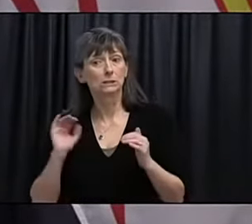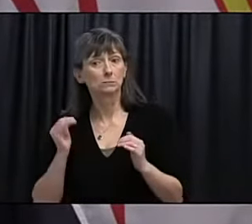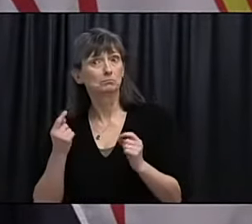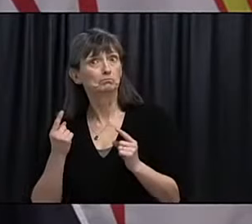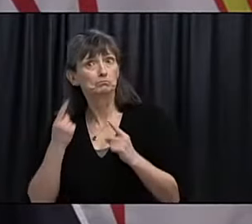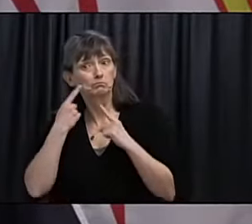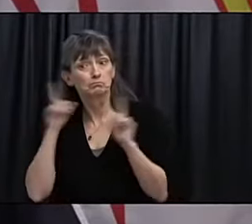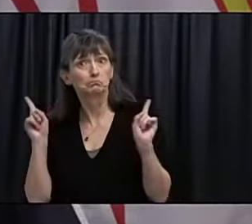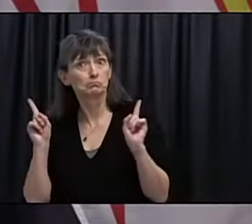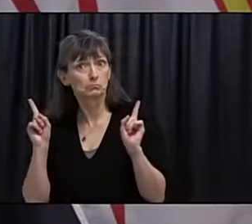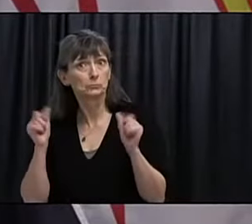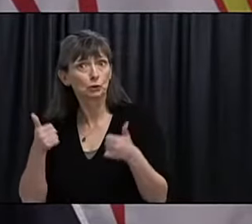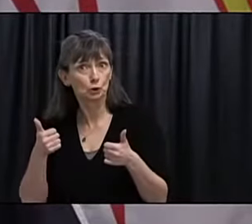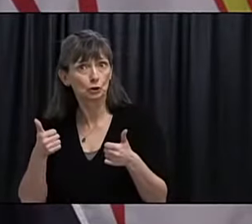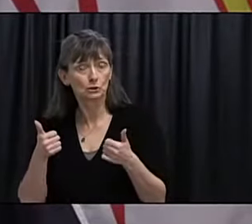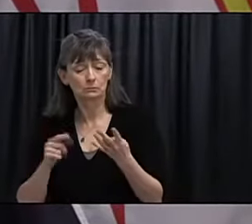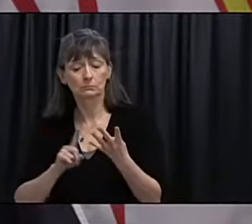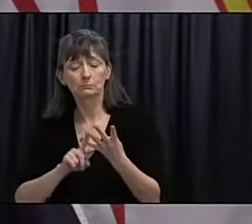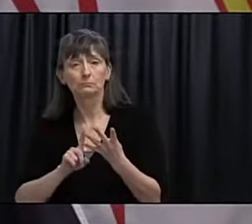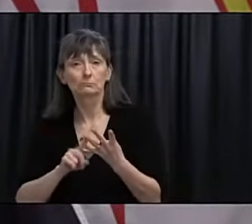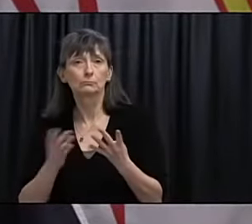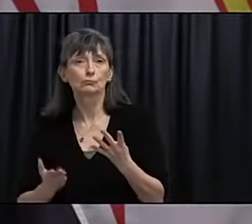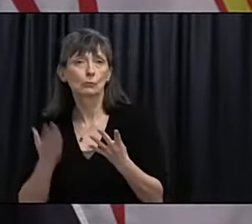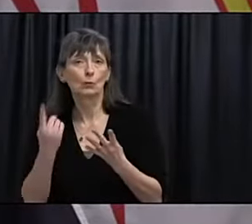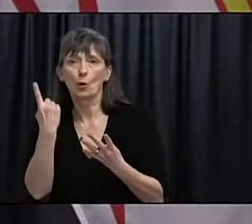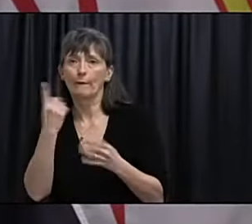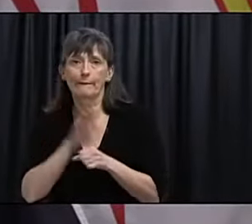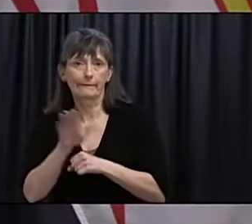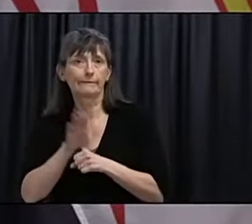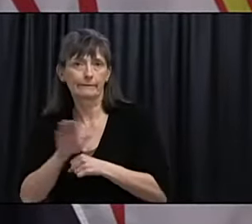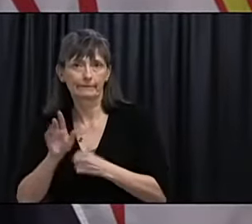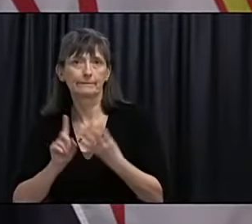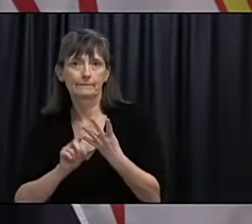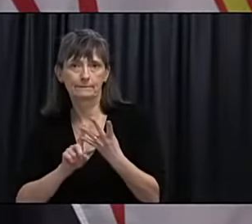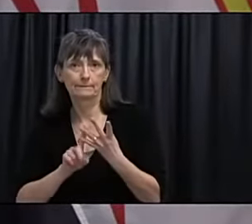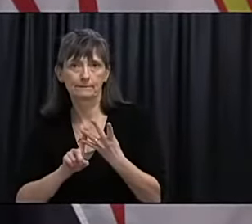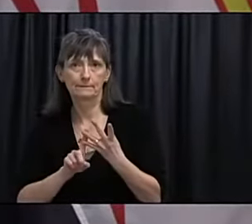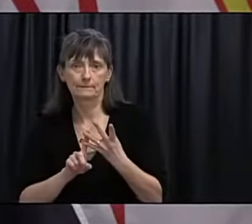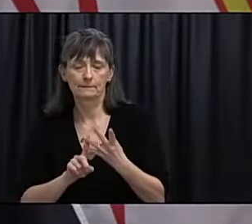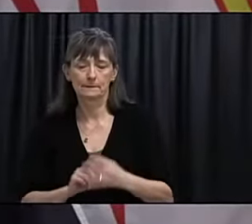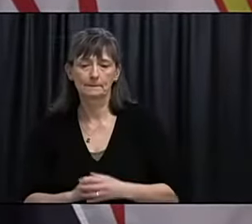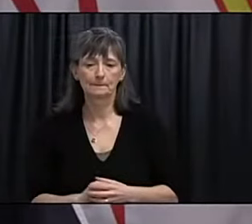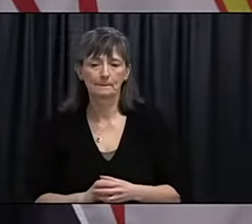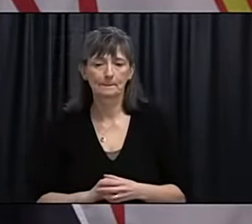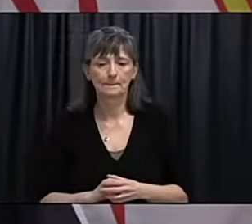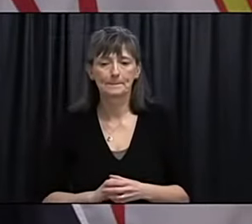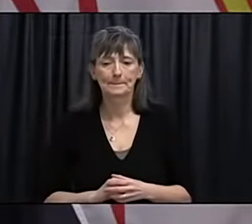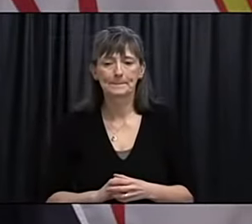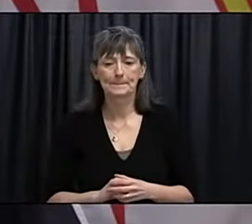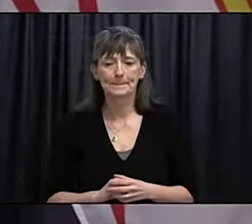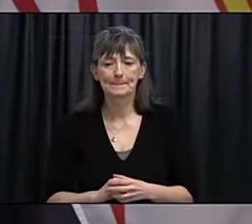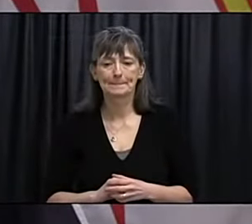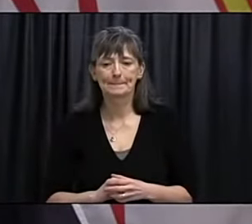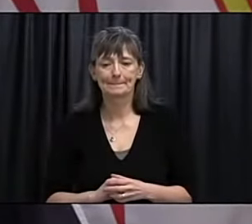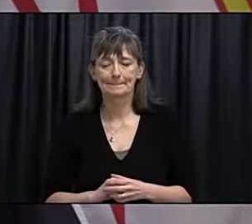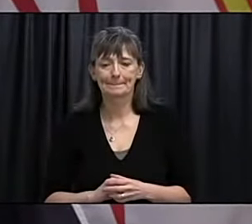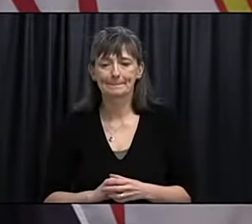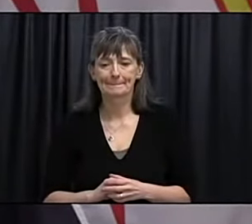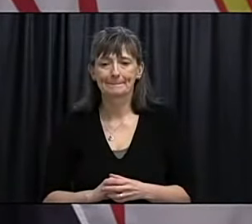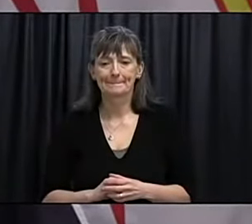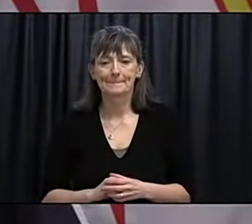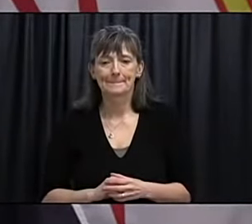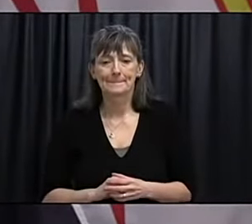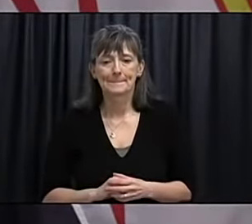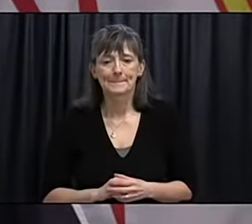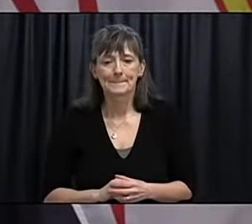quite effective. So that's why it's recommending a one dose, a one dose regimen for